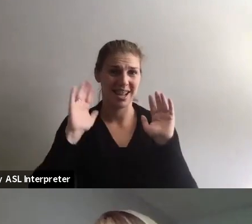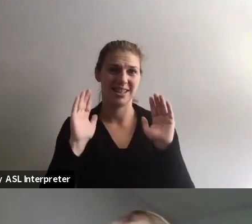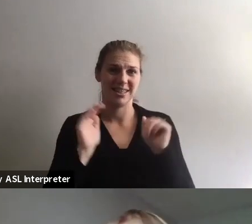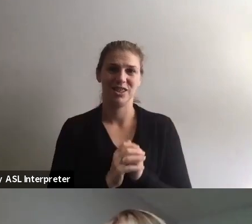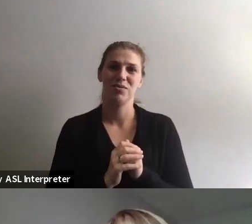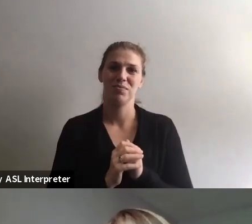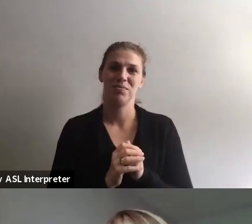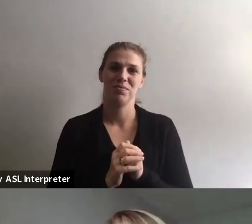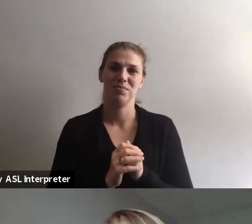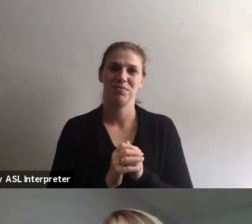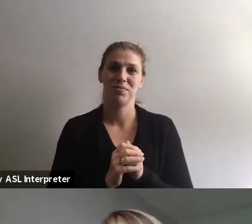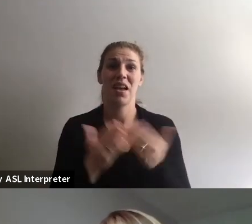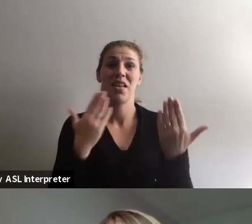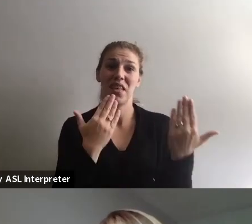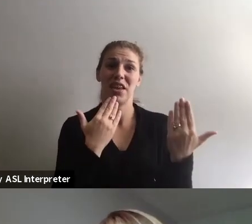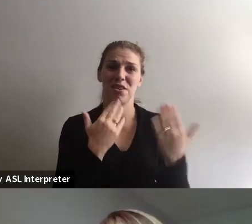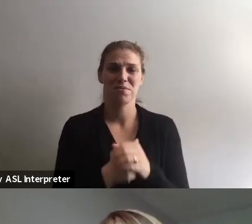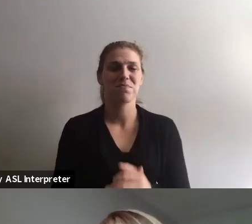homecoming. Thank you.